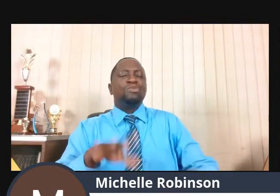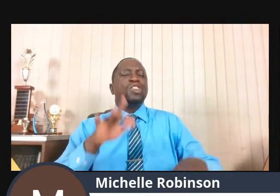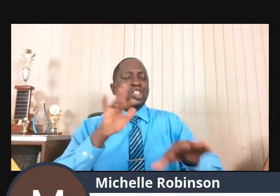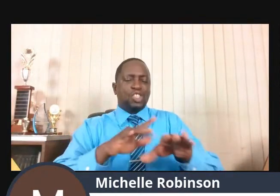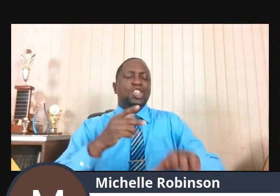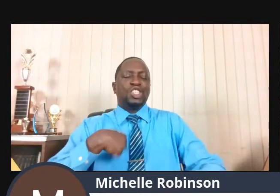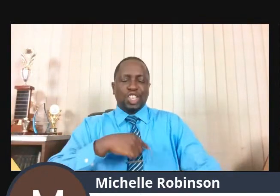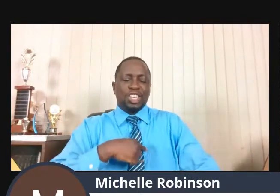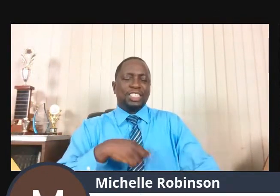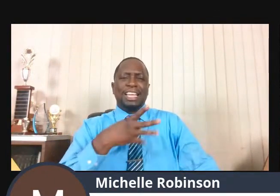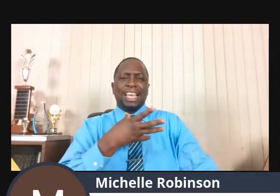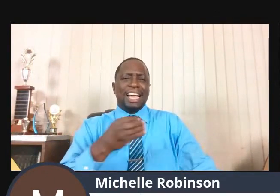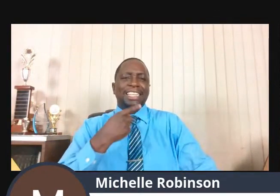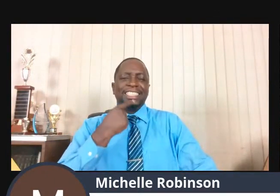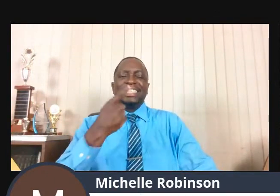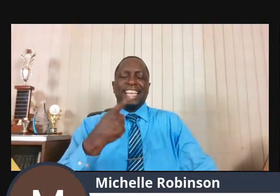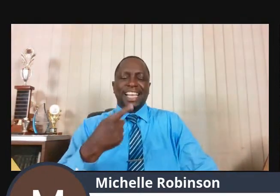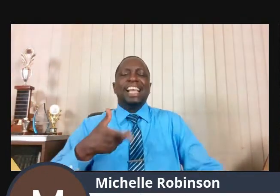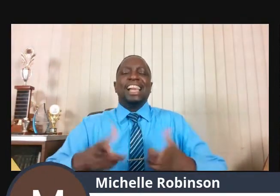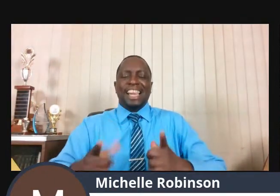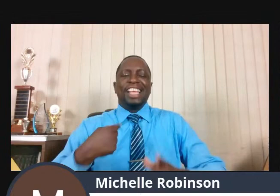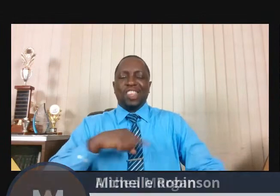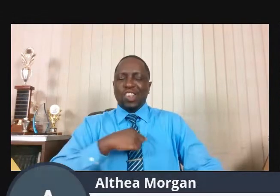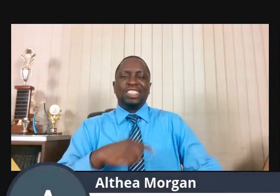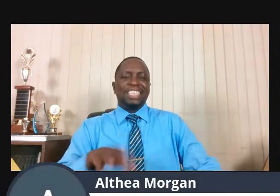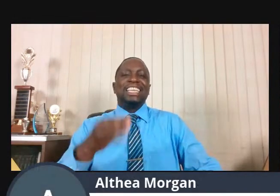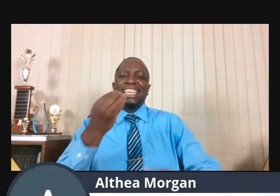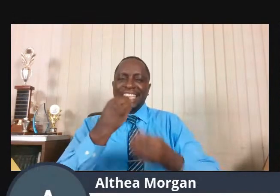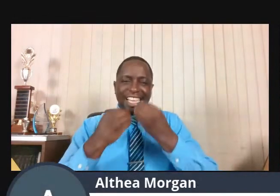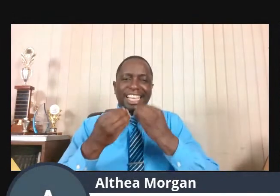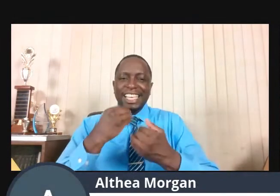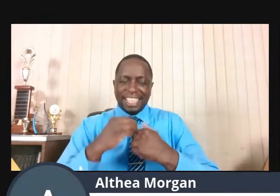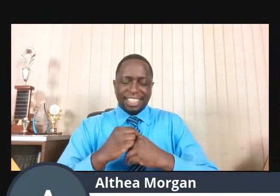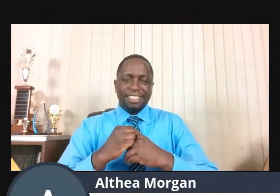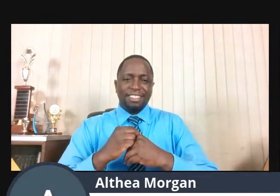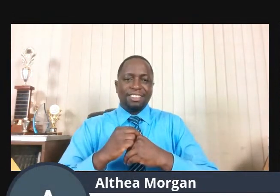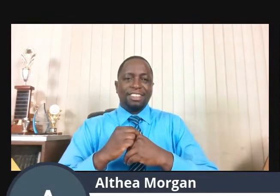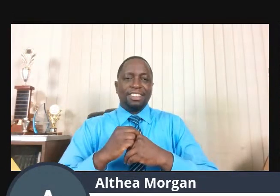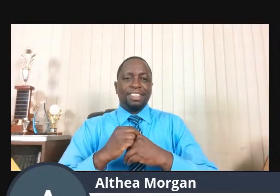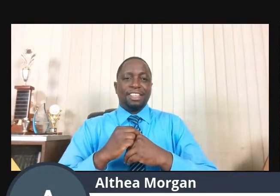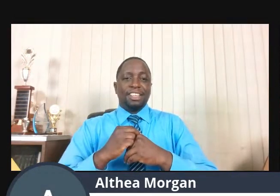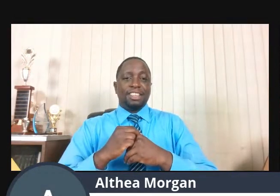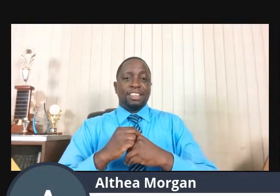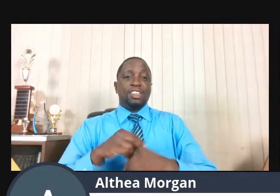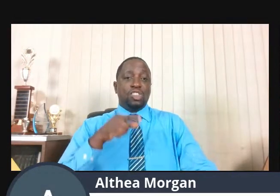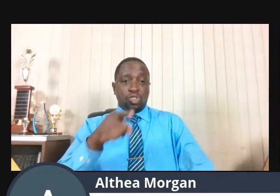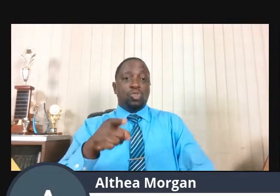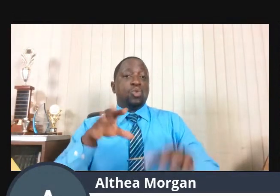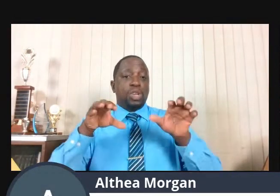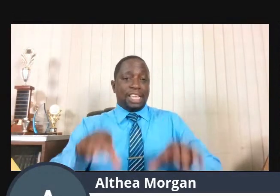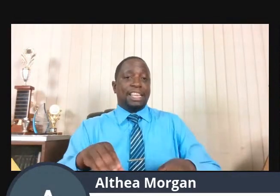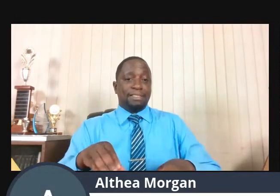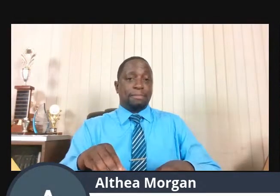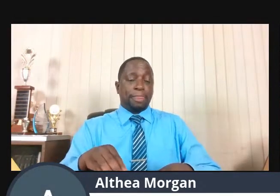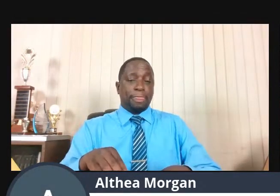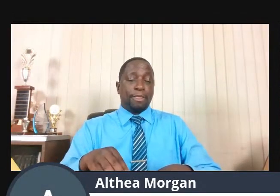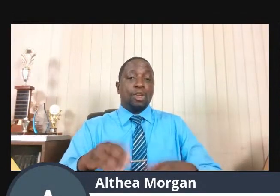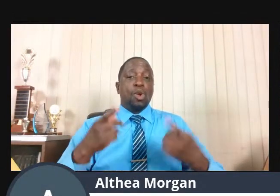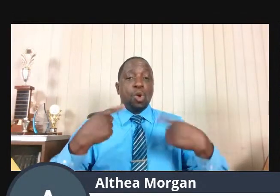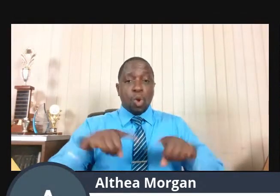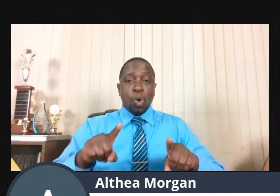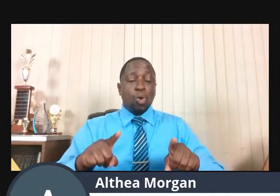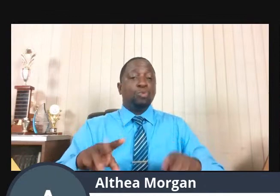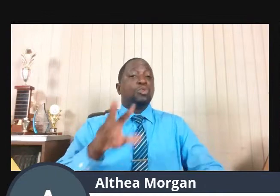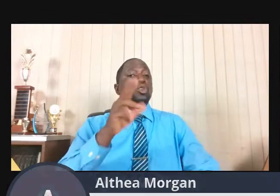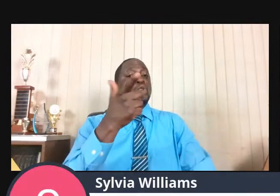Brothers and sisters, you can go about 8 to 21 days without food before your body starts to shut